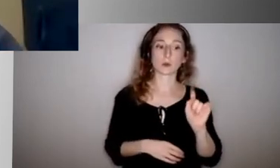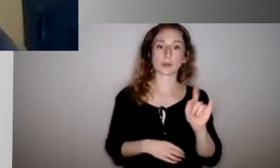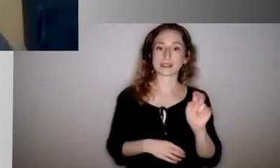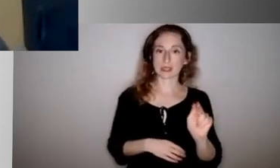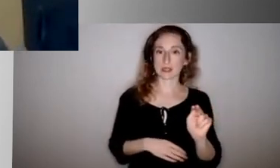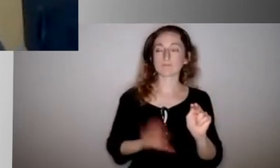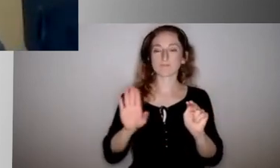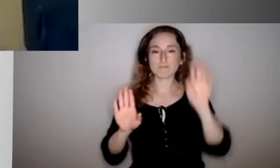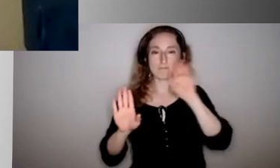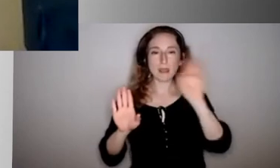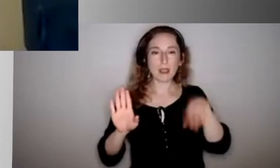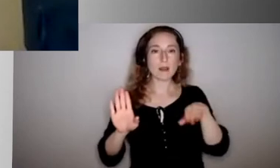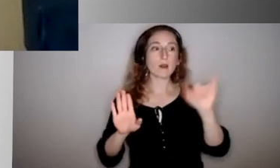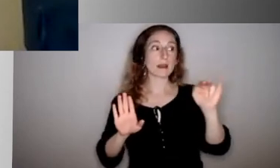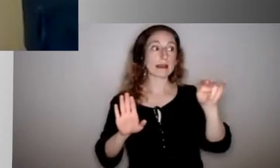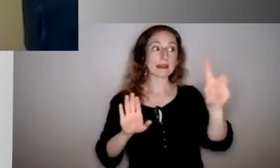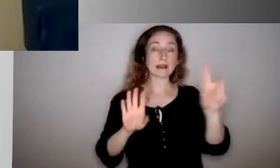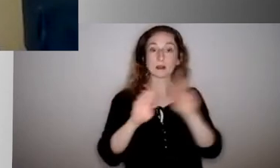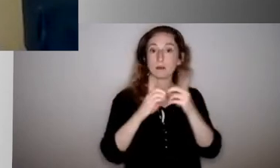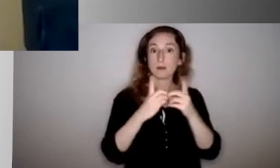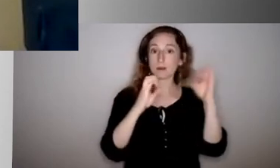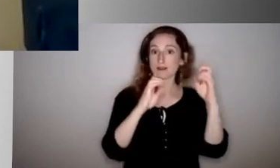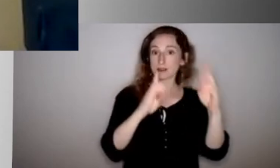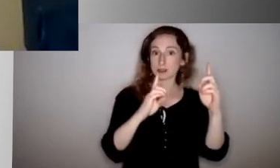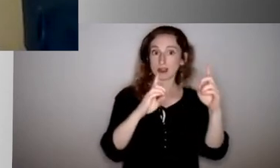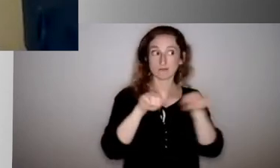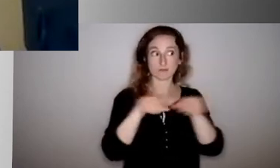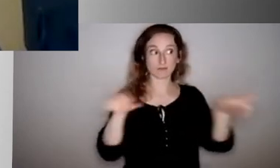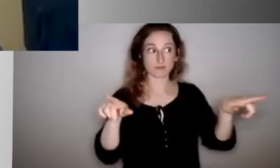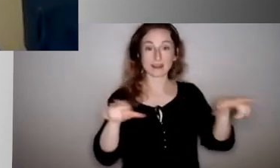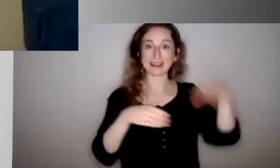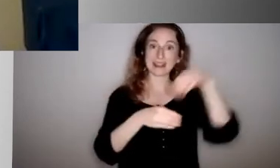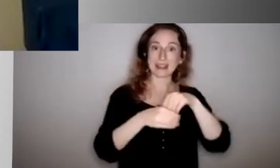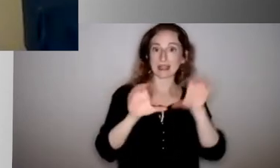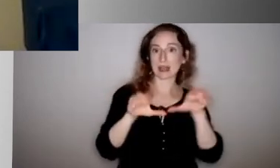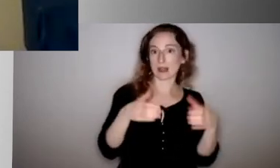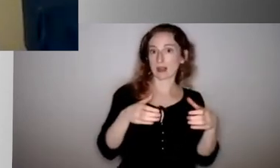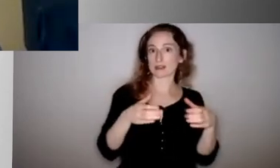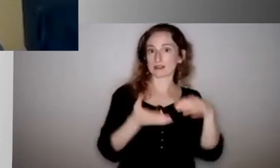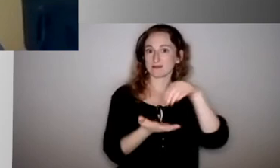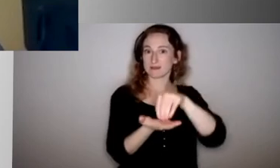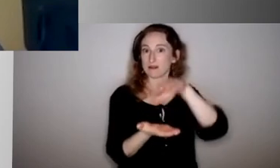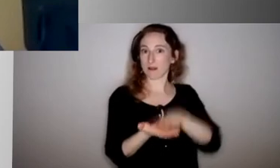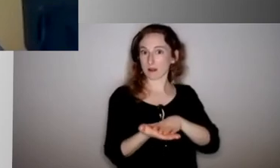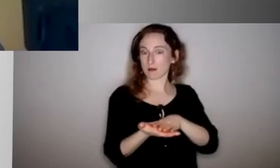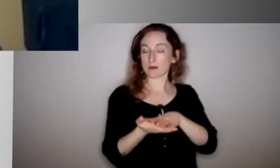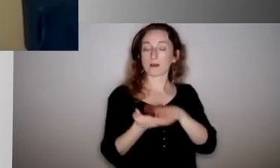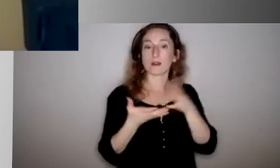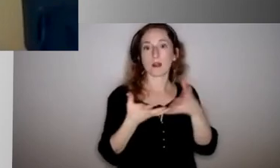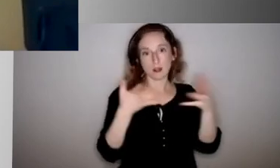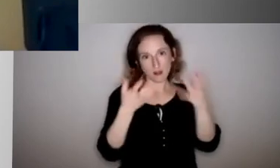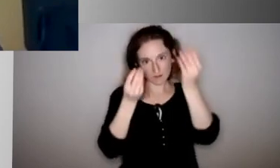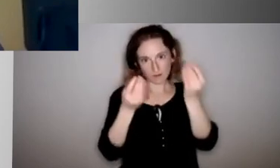Indiana Department of Education released their in-class document. In early June, there was lots of information regarding children